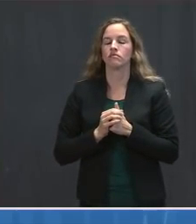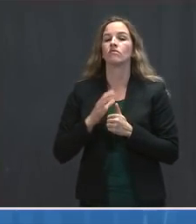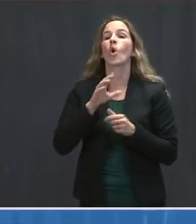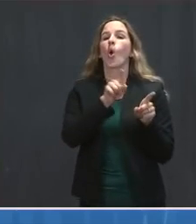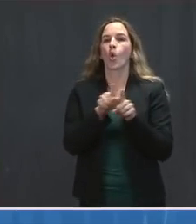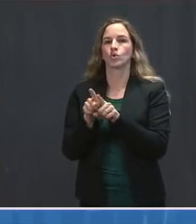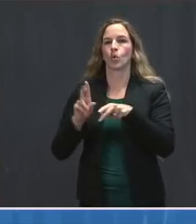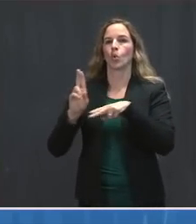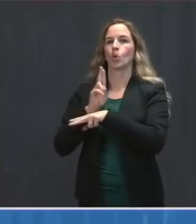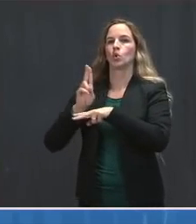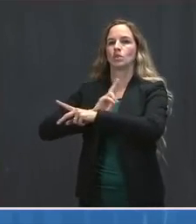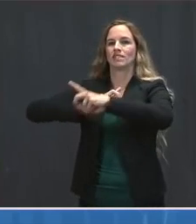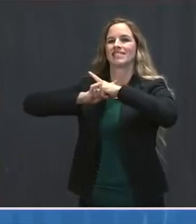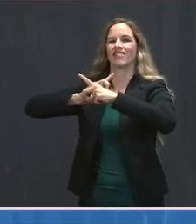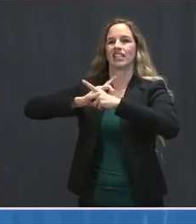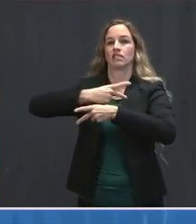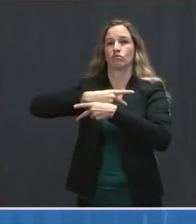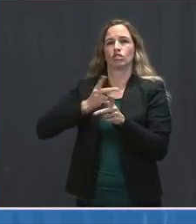Production Act.